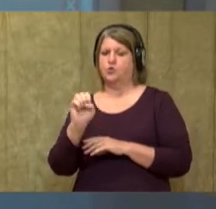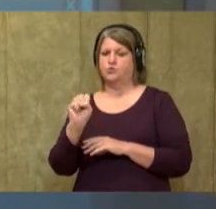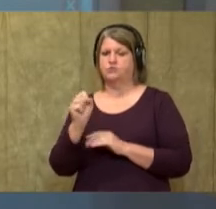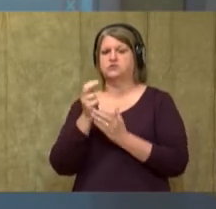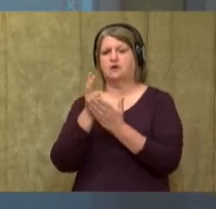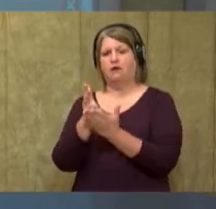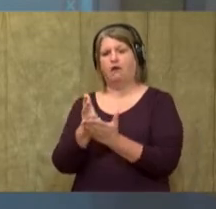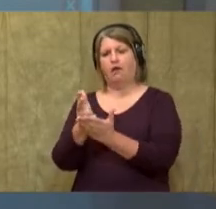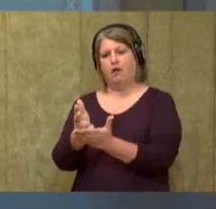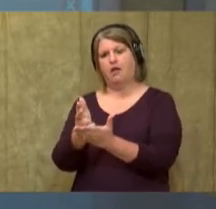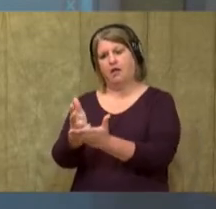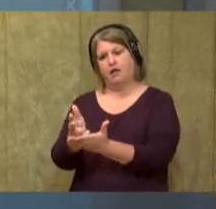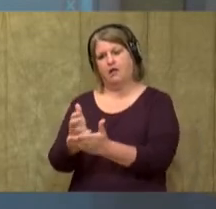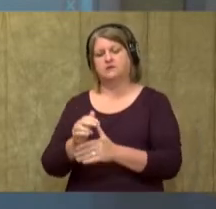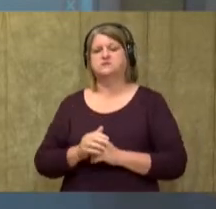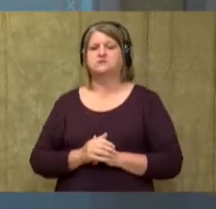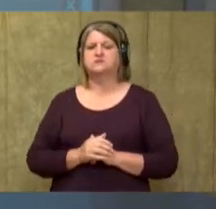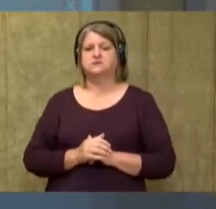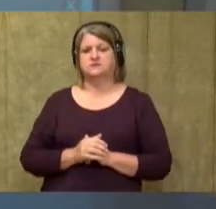Cr-oo's.